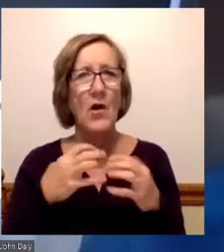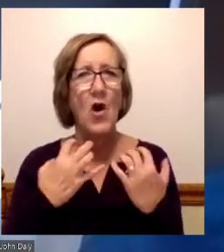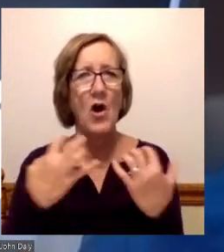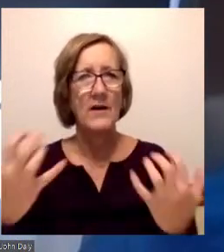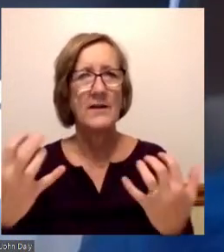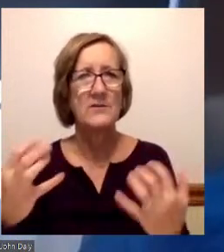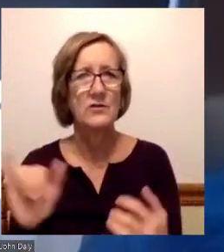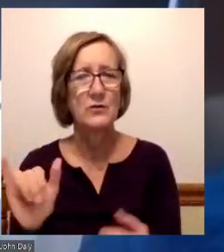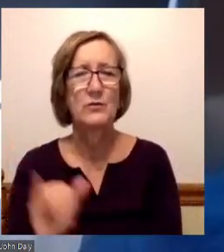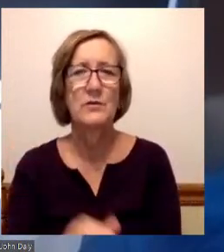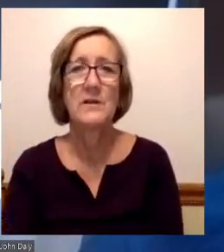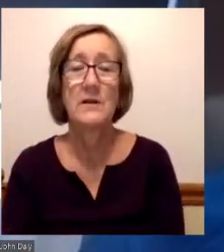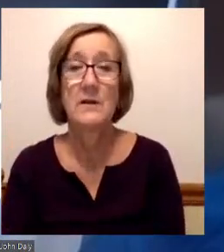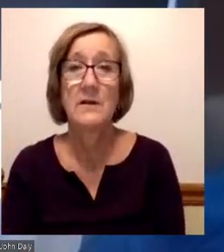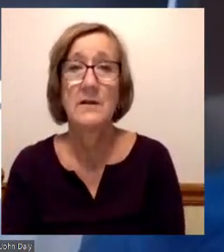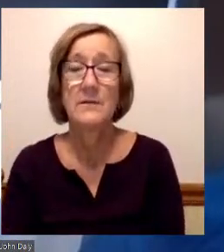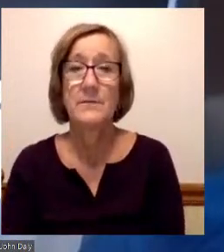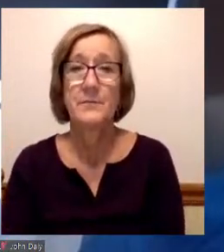Mr.